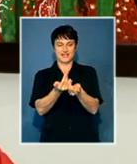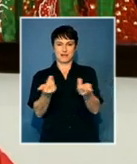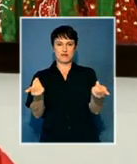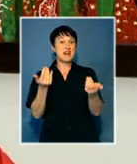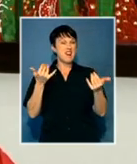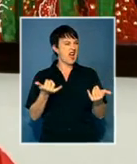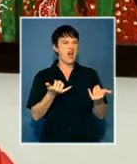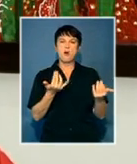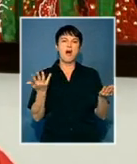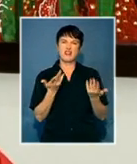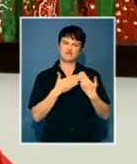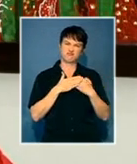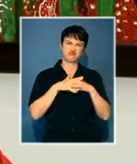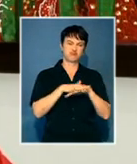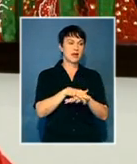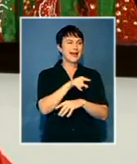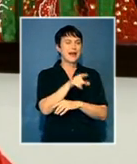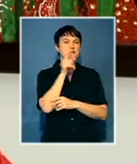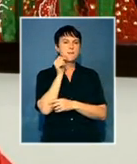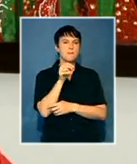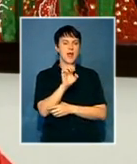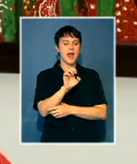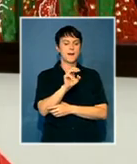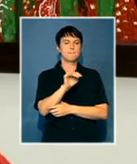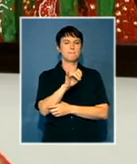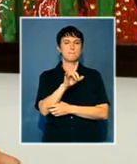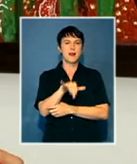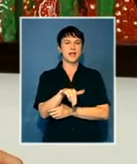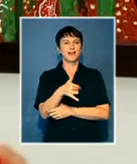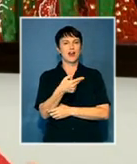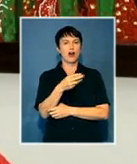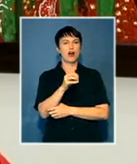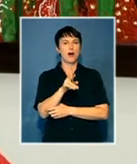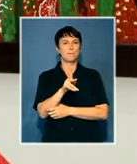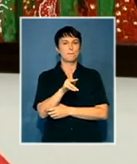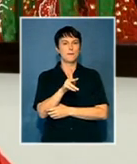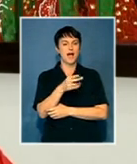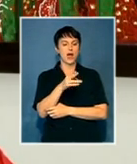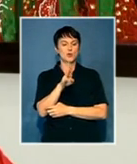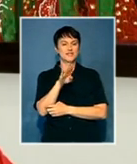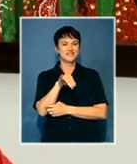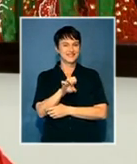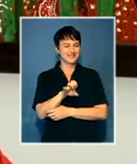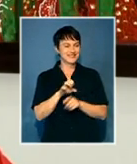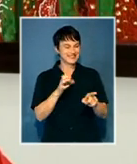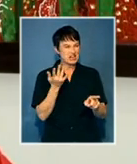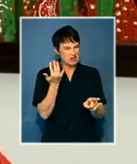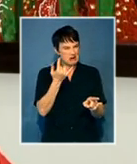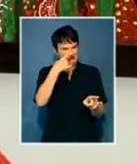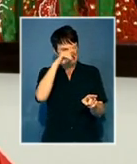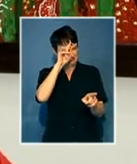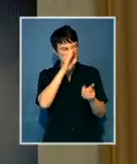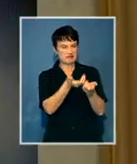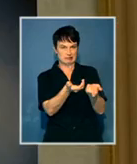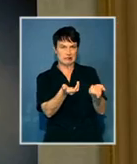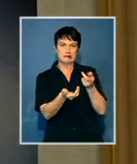diverse, at that time was allocated for black students, both male and female. But it was more of a